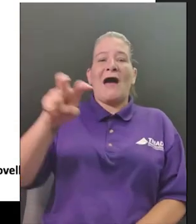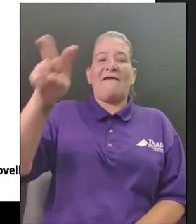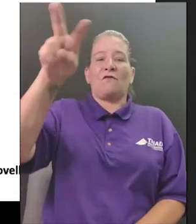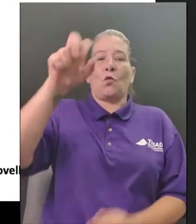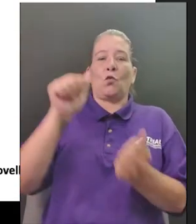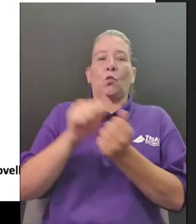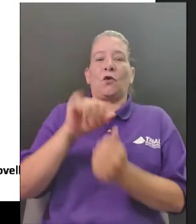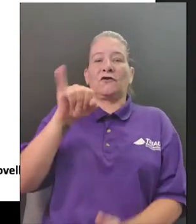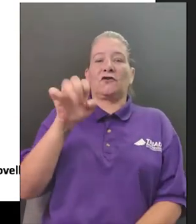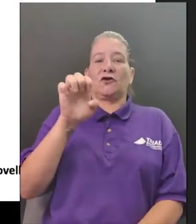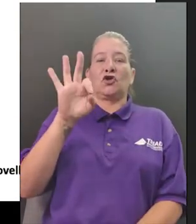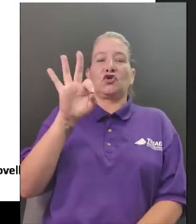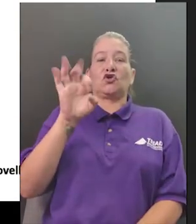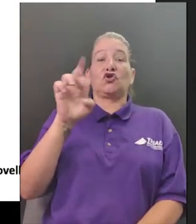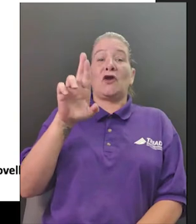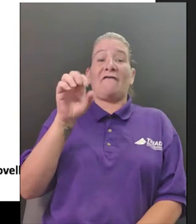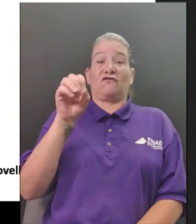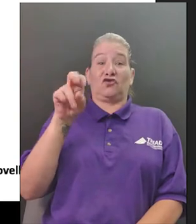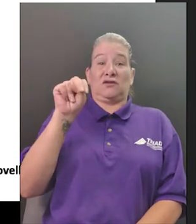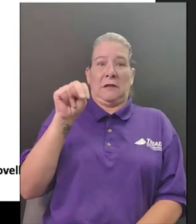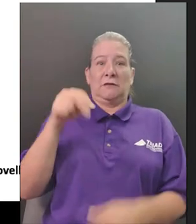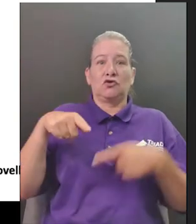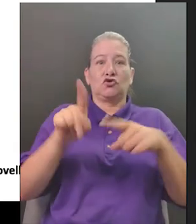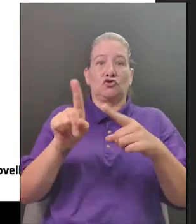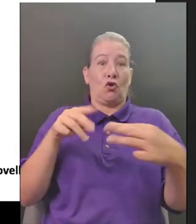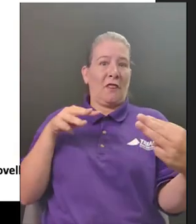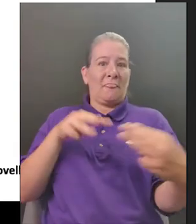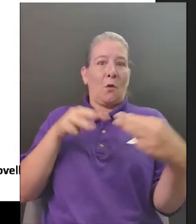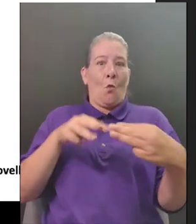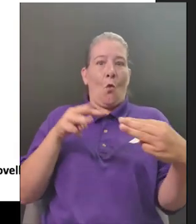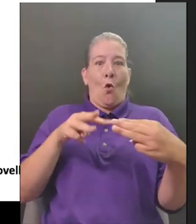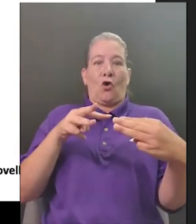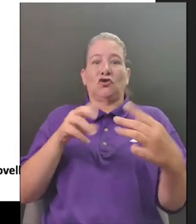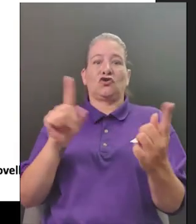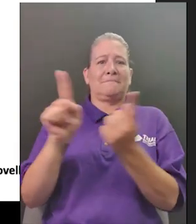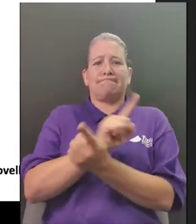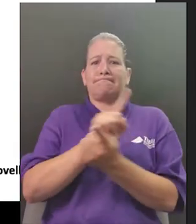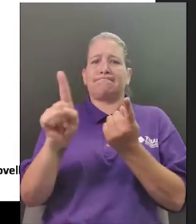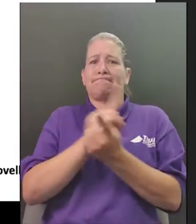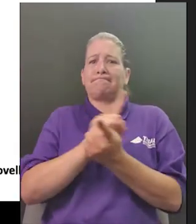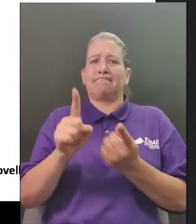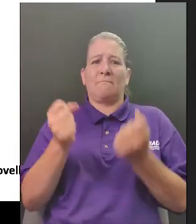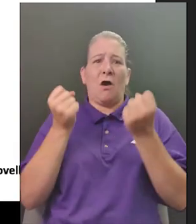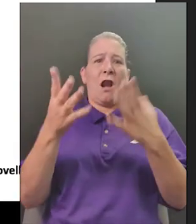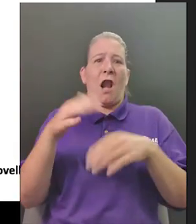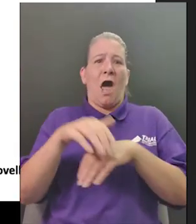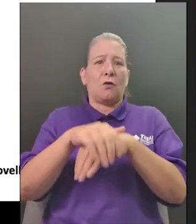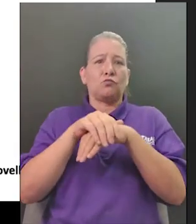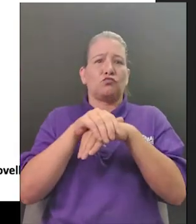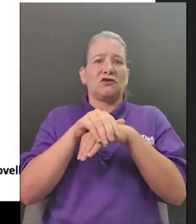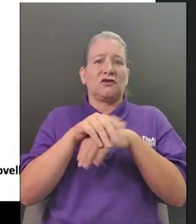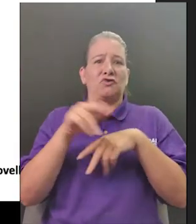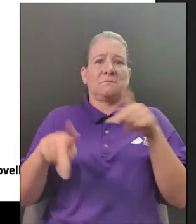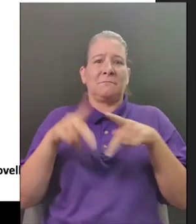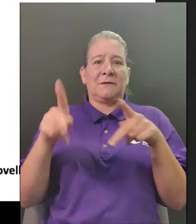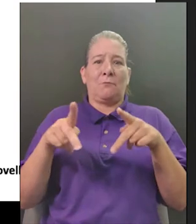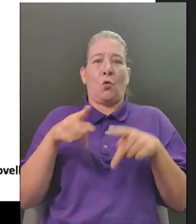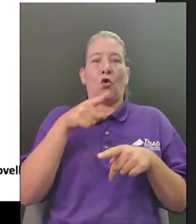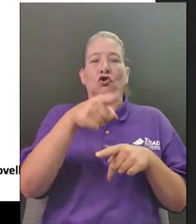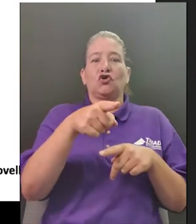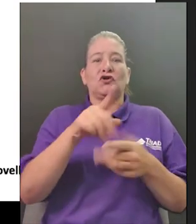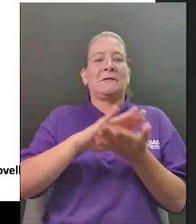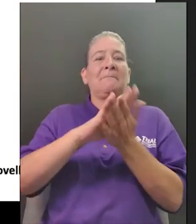a wax museum you might have seen one sometimes a president or first lady or famous person so